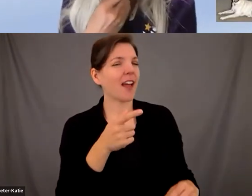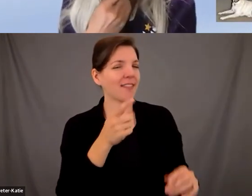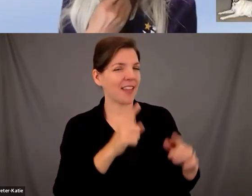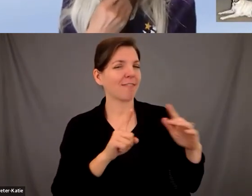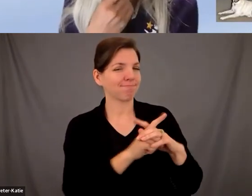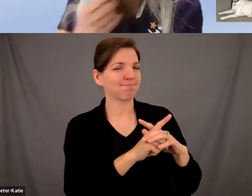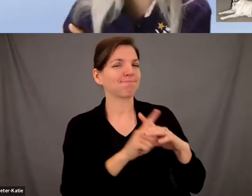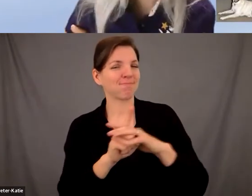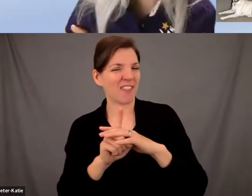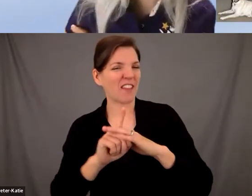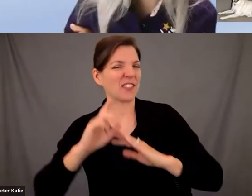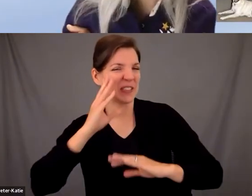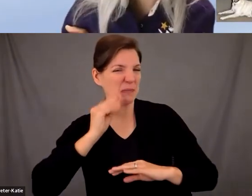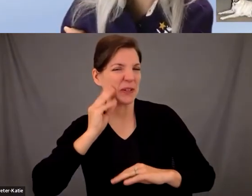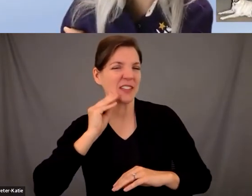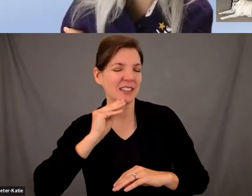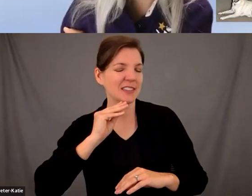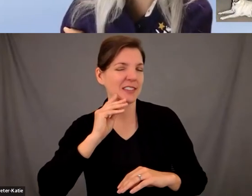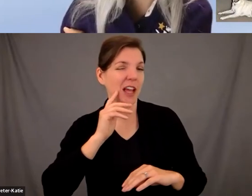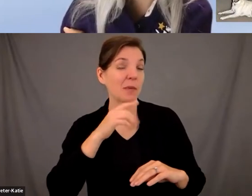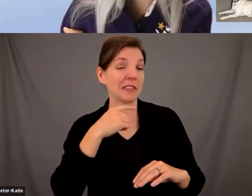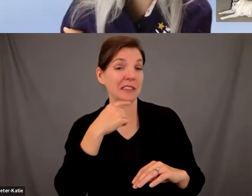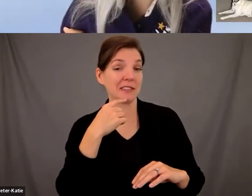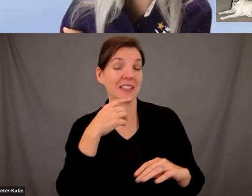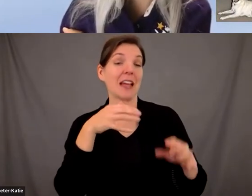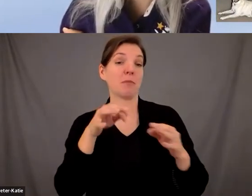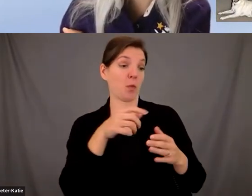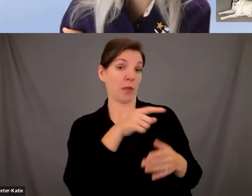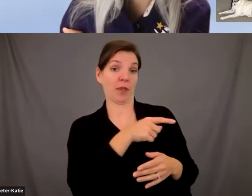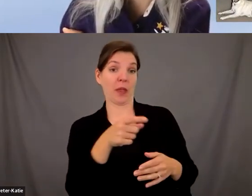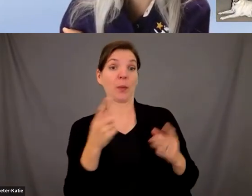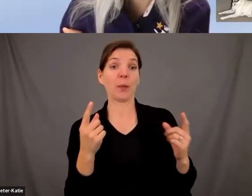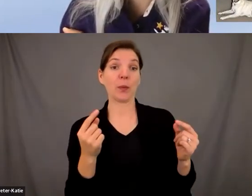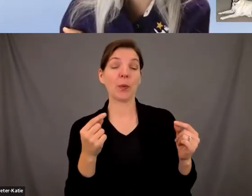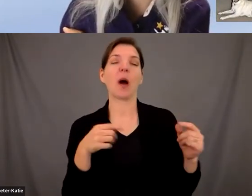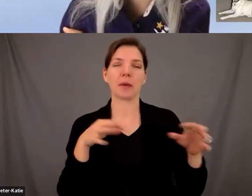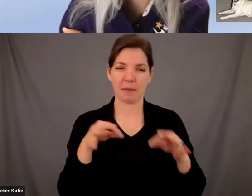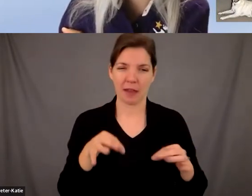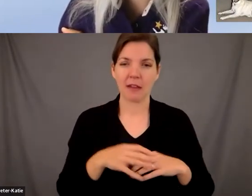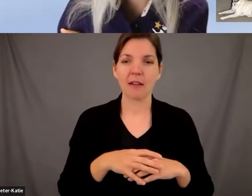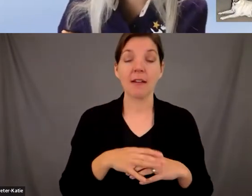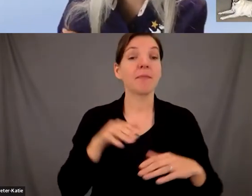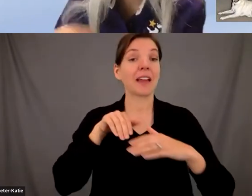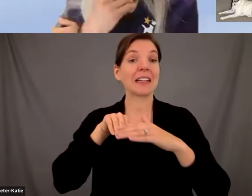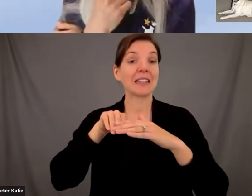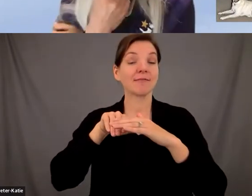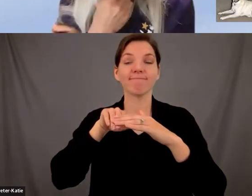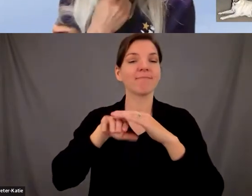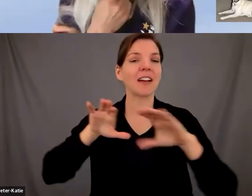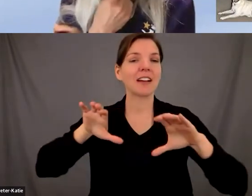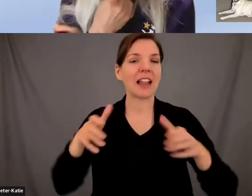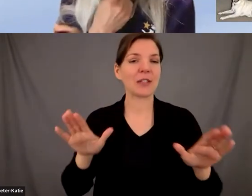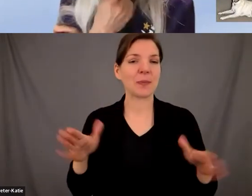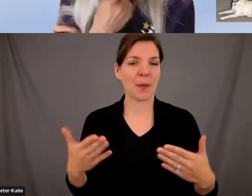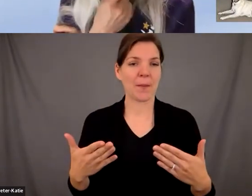it was handled in my experience there's been multiple times that i've done classroom visits for education and there